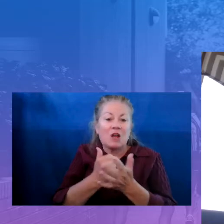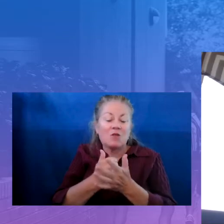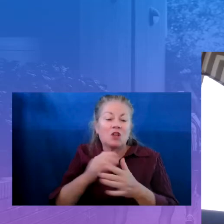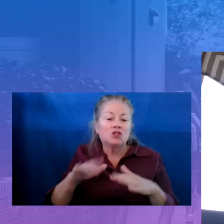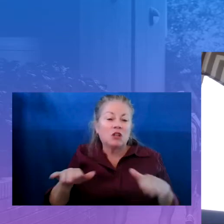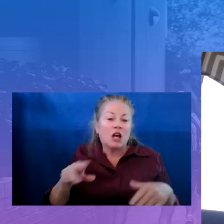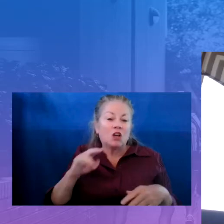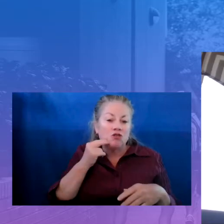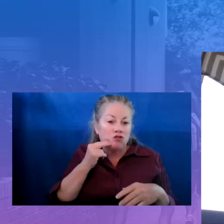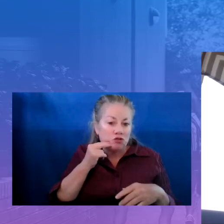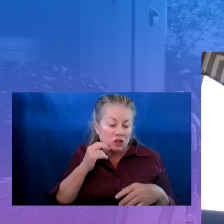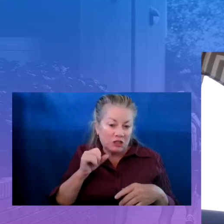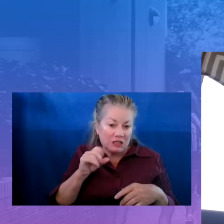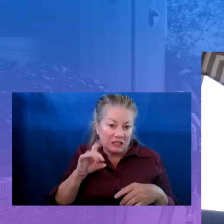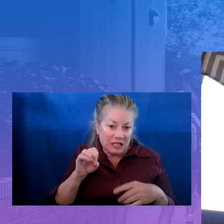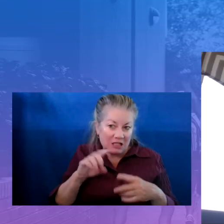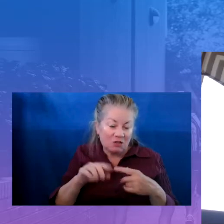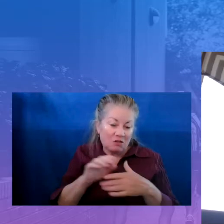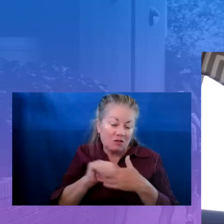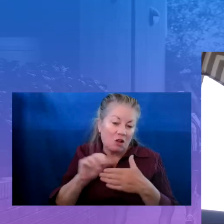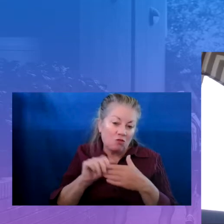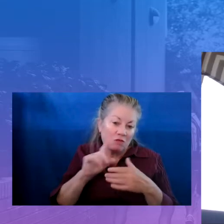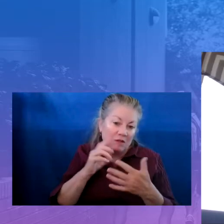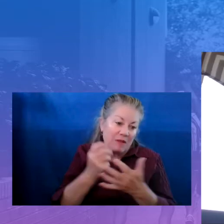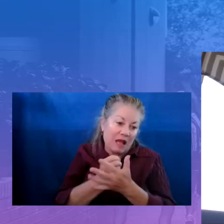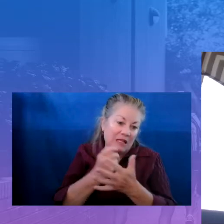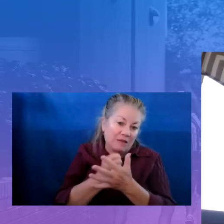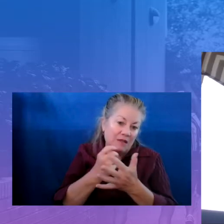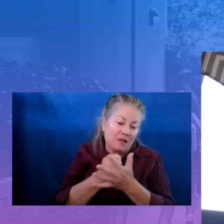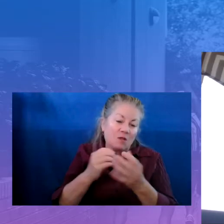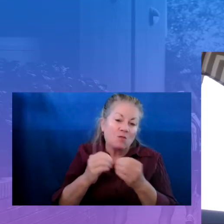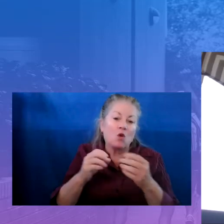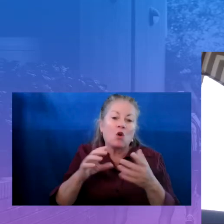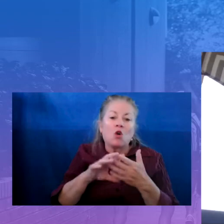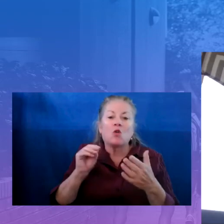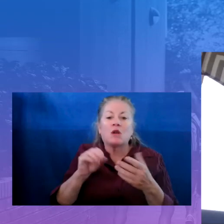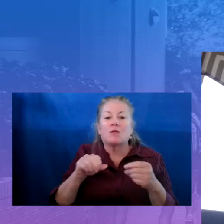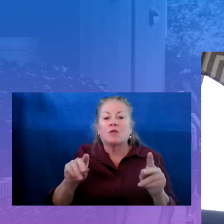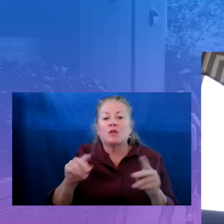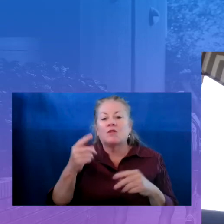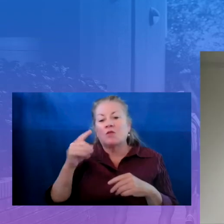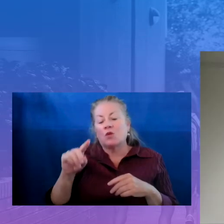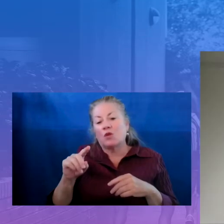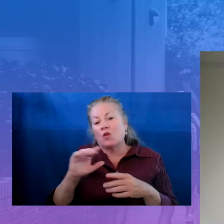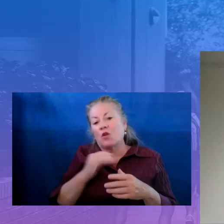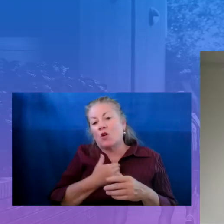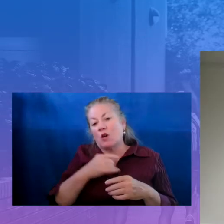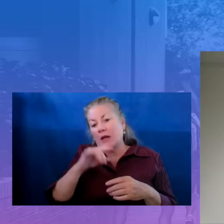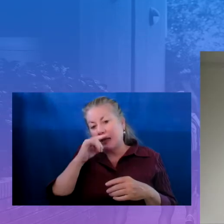maximizing, providing more learning opportunities for our kiddos, particularly who need it most.